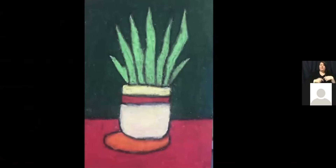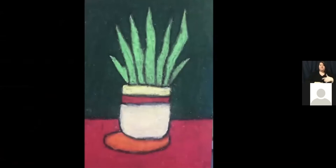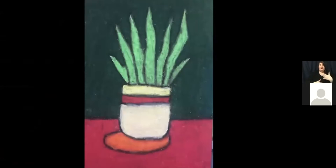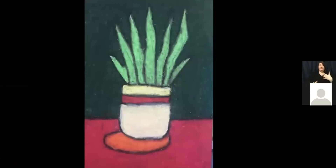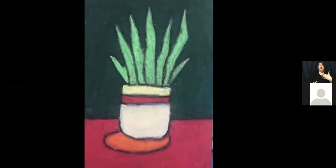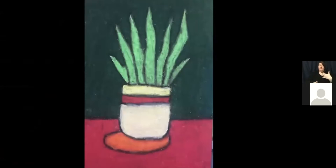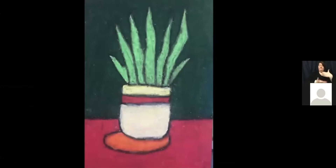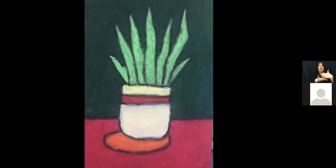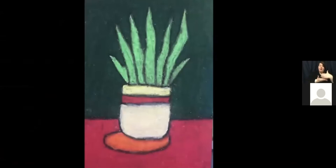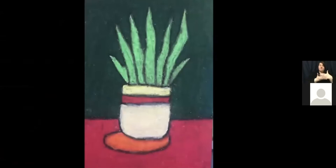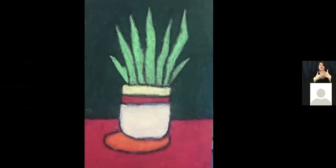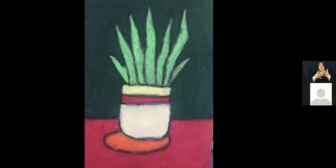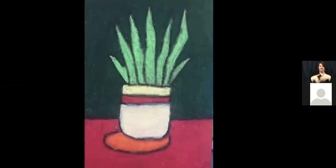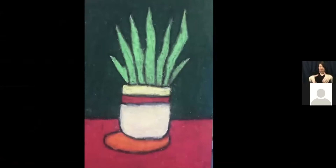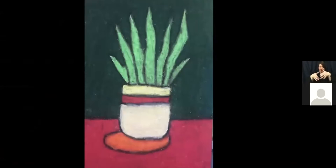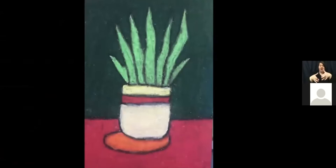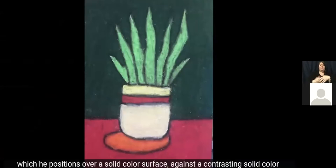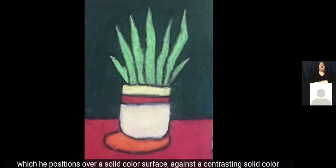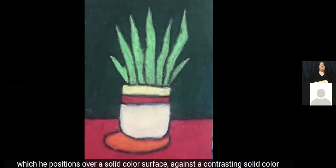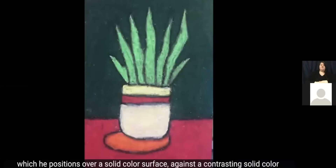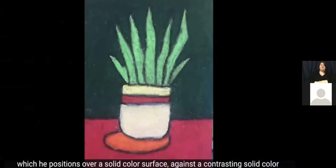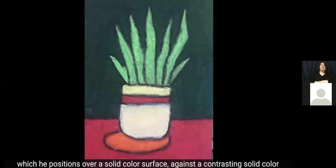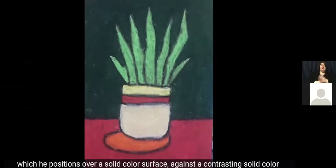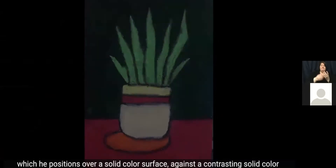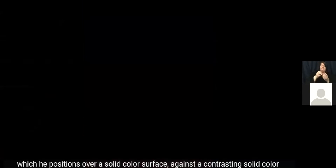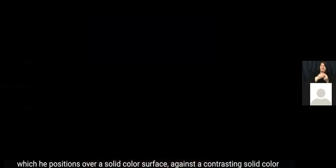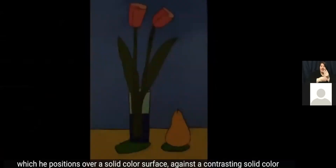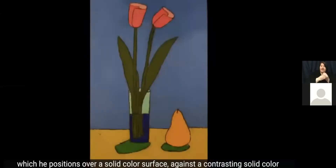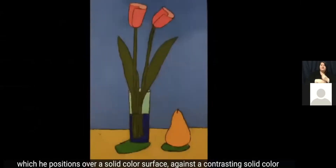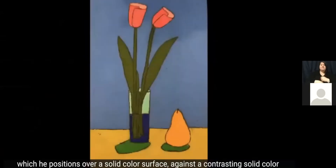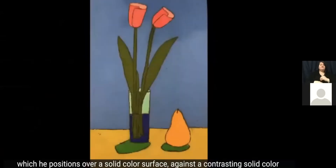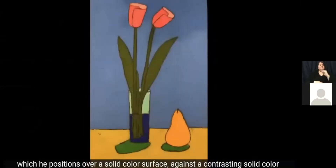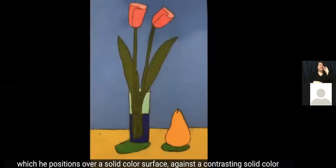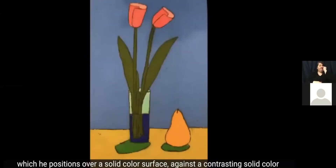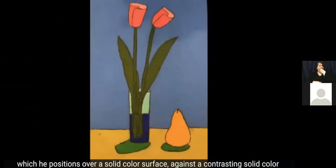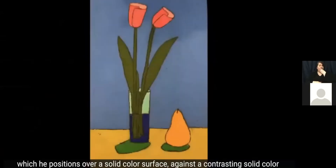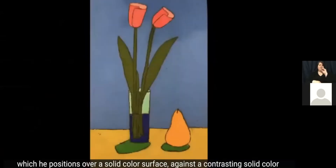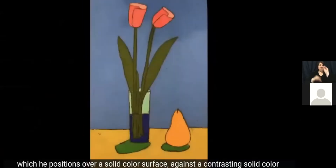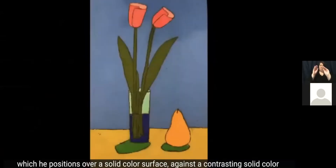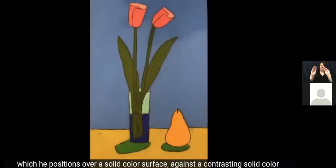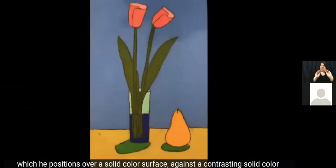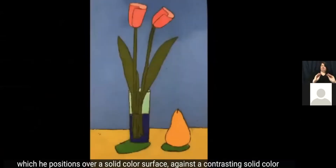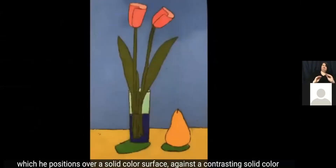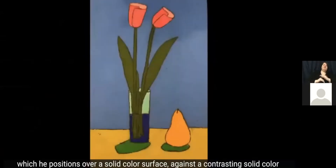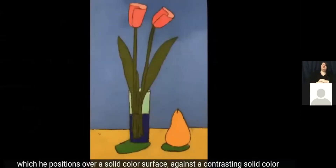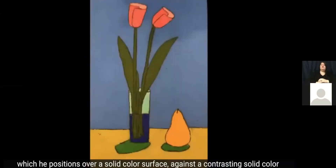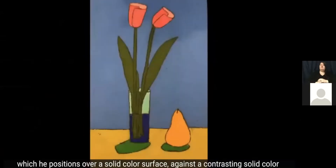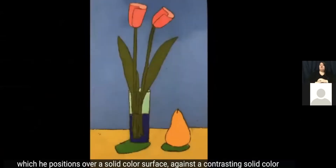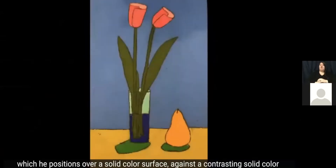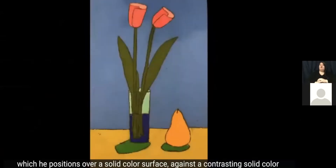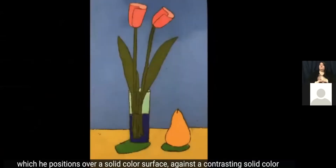plant pots, as well as plants and flowers, which he positions over a solid color surface against a